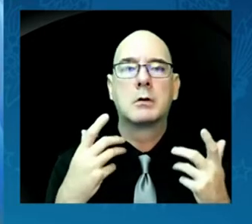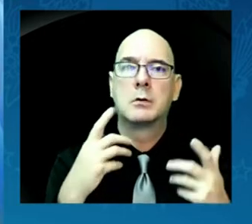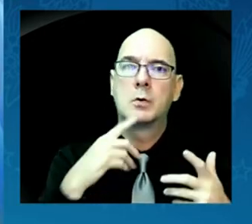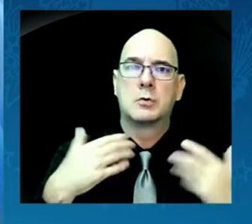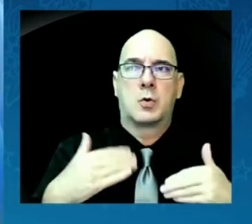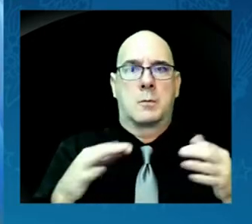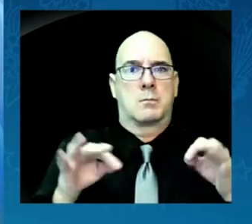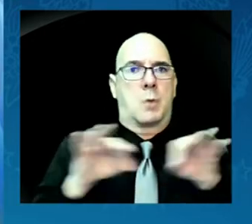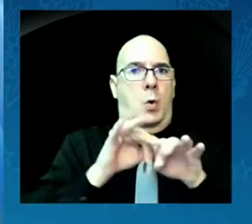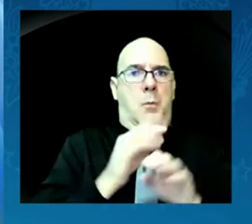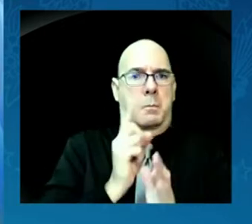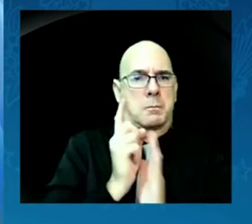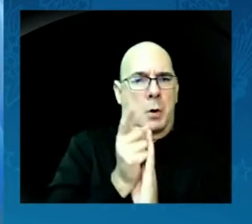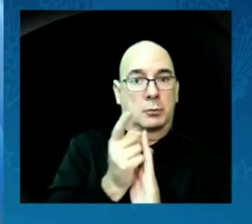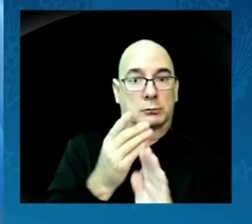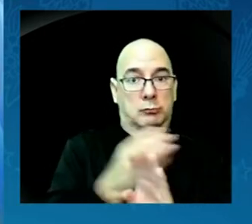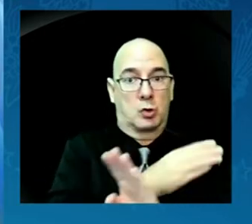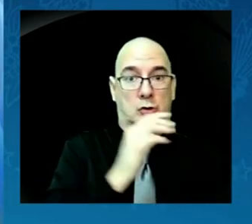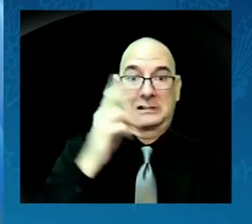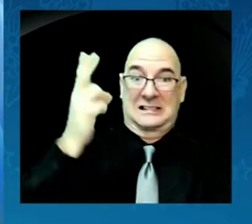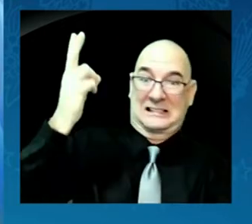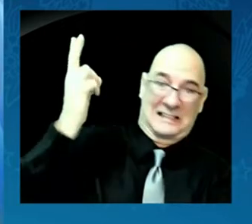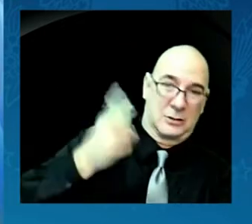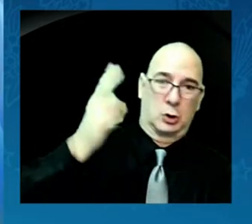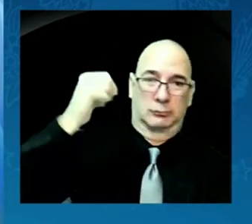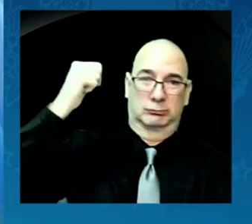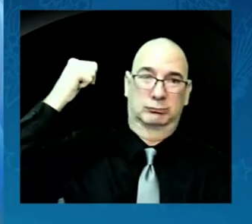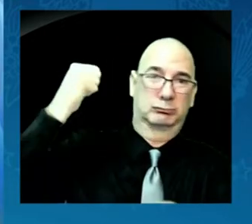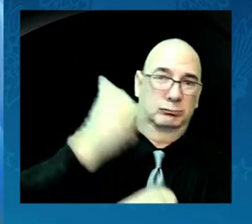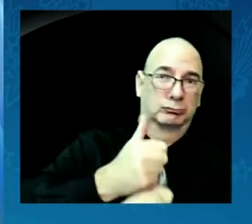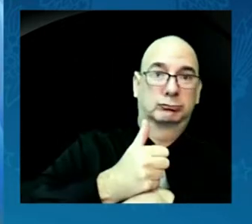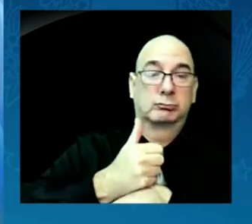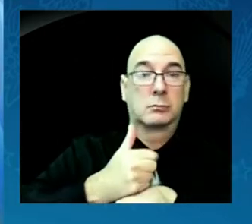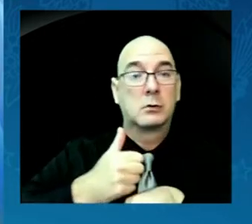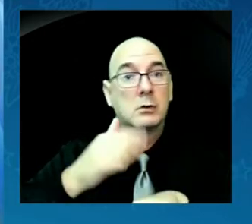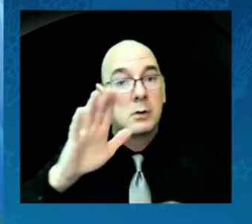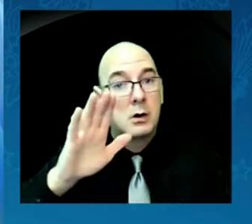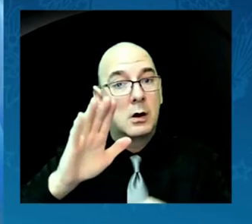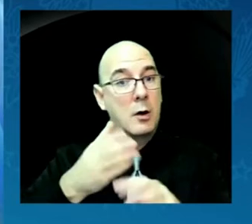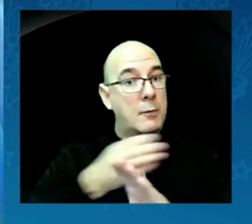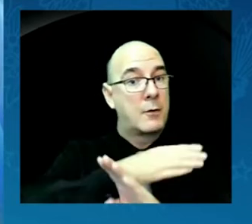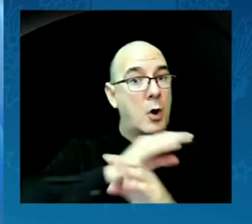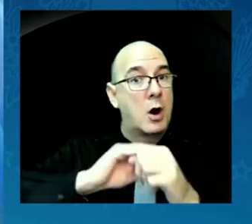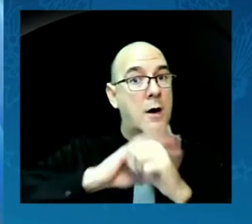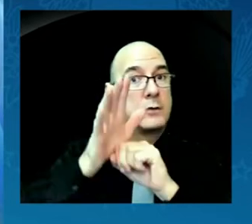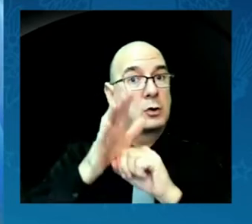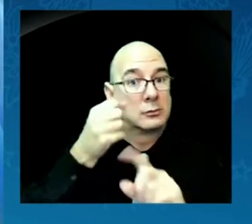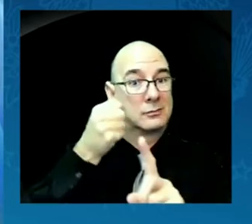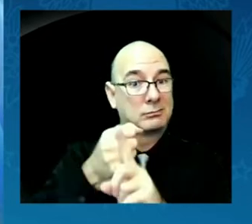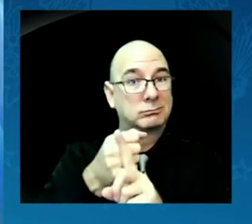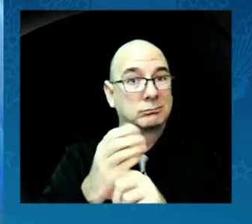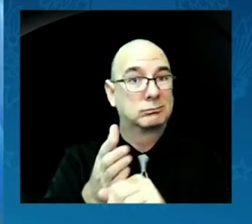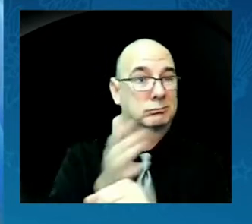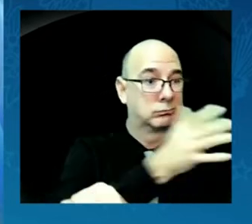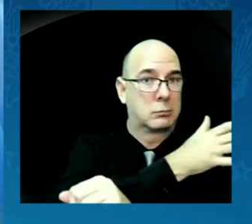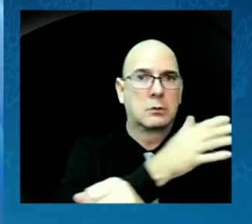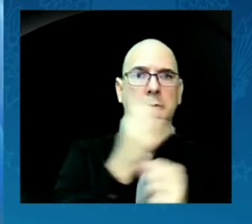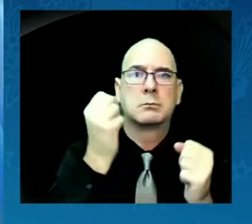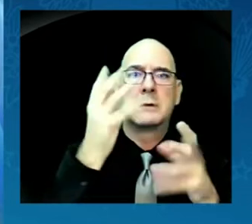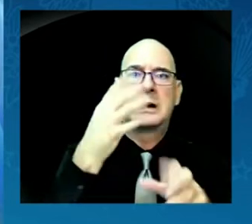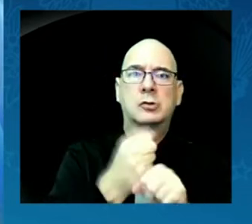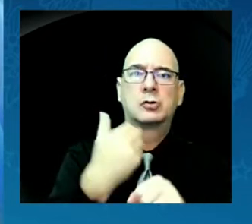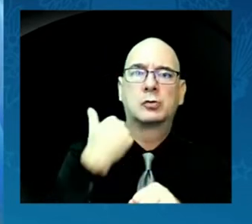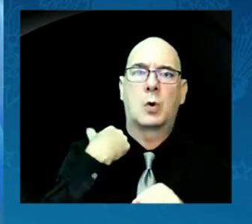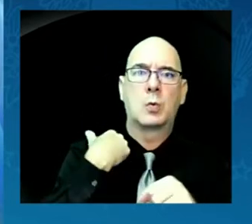nearly two years into the pandemic. And there's been so much loss, lives and livelihoods